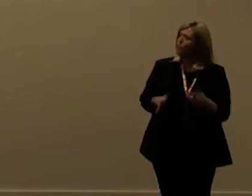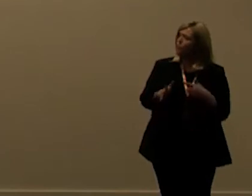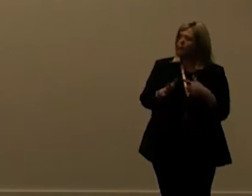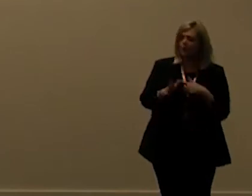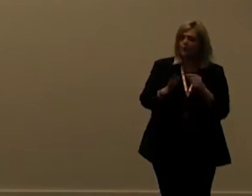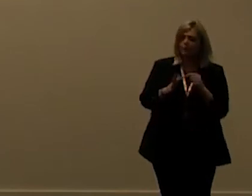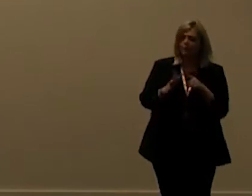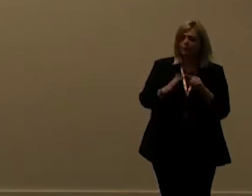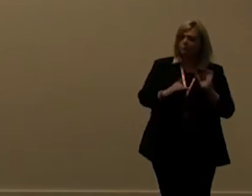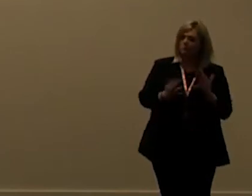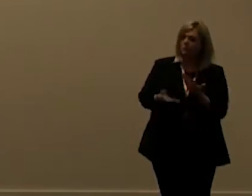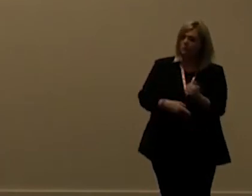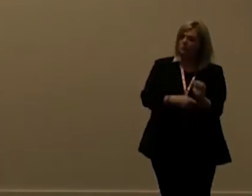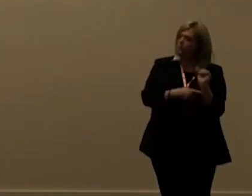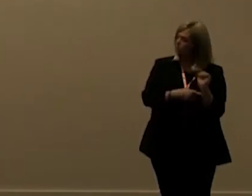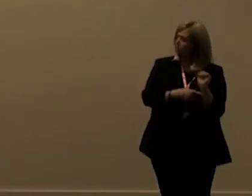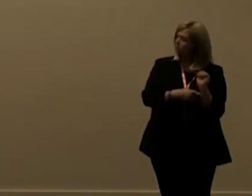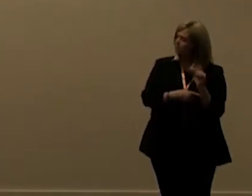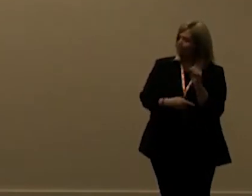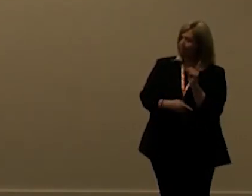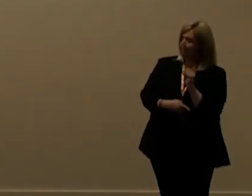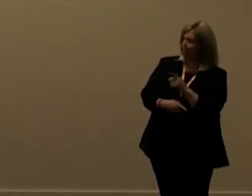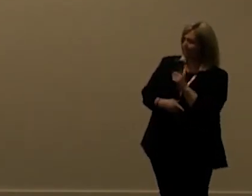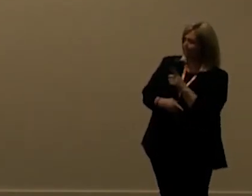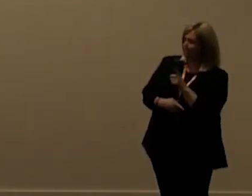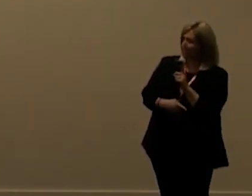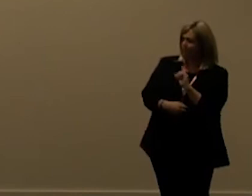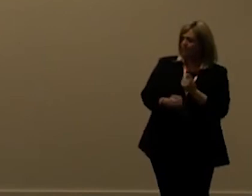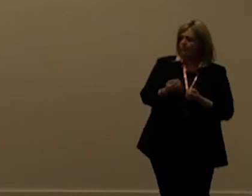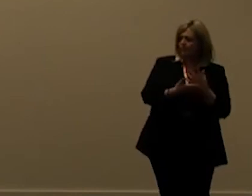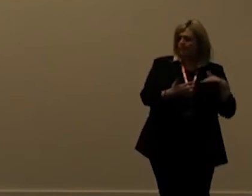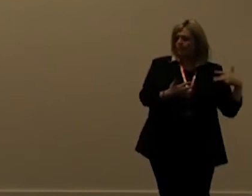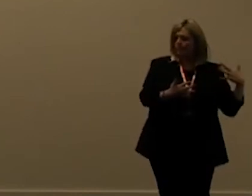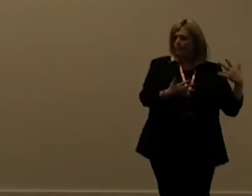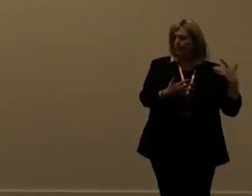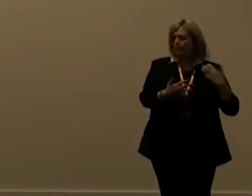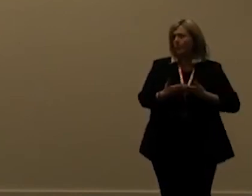moving on to the api service protection this has been around for a lot longer